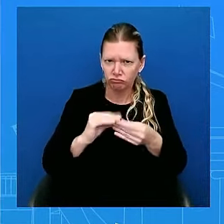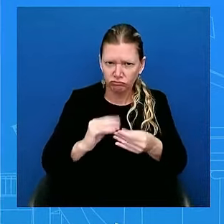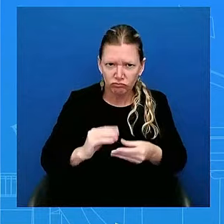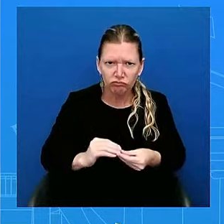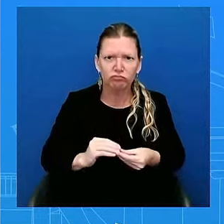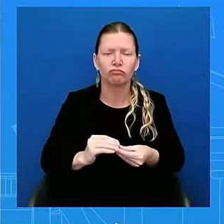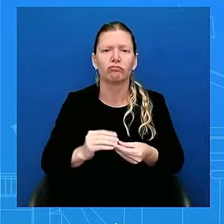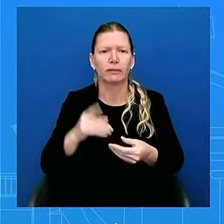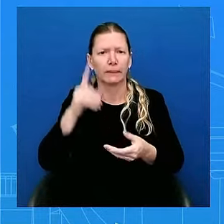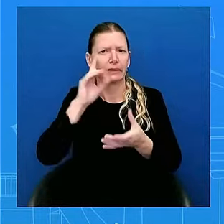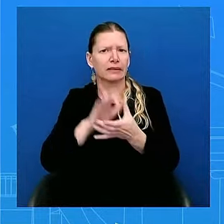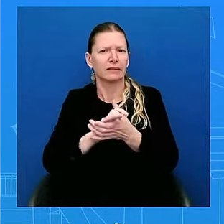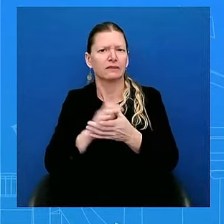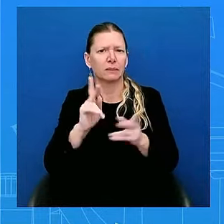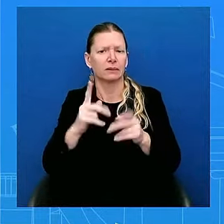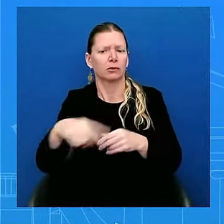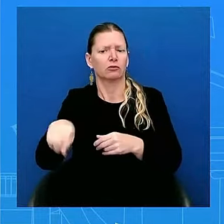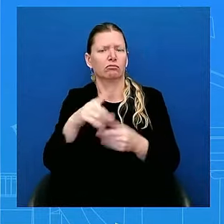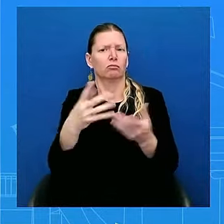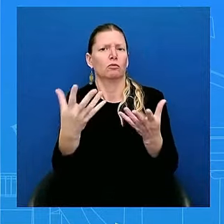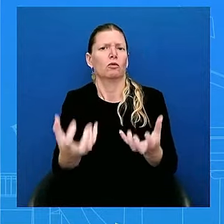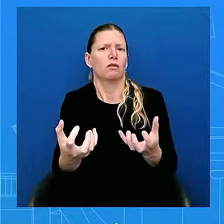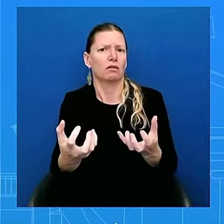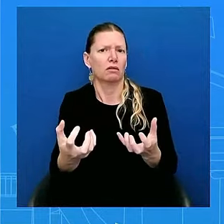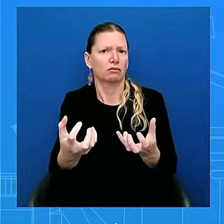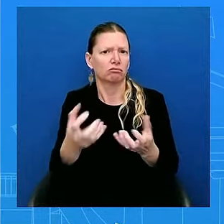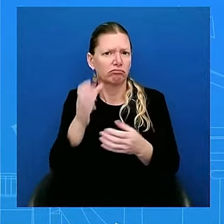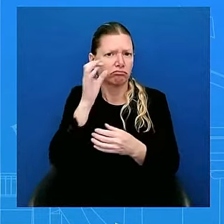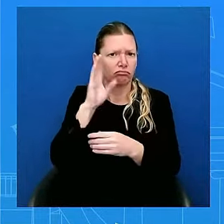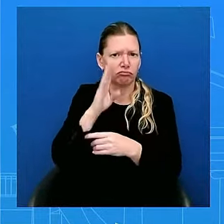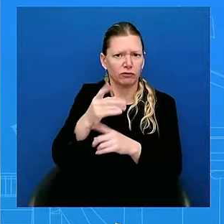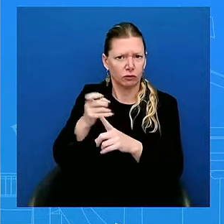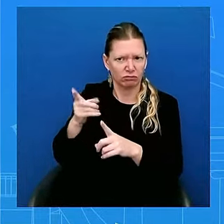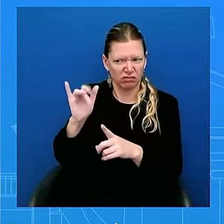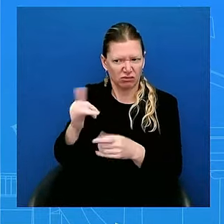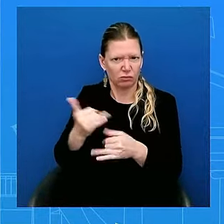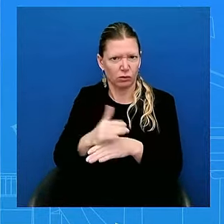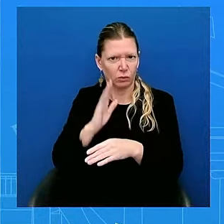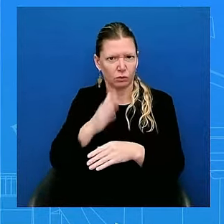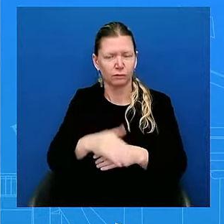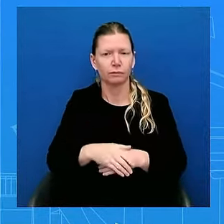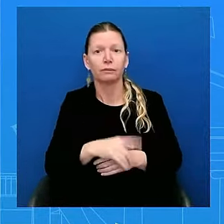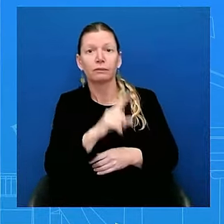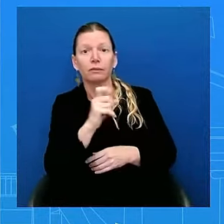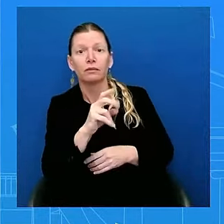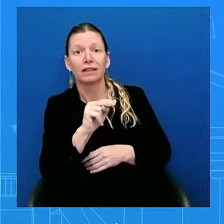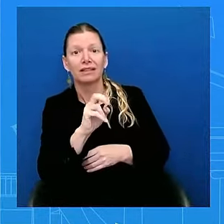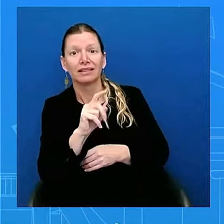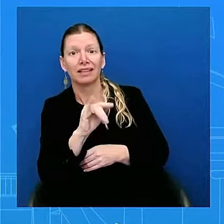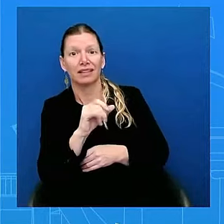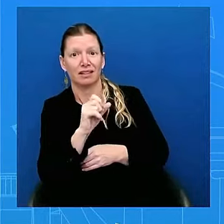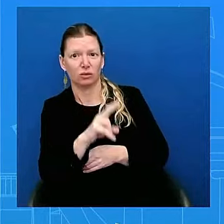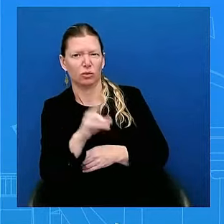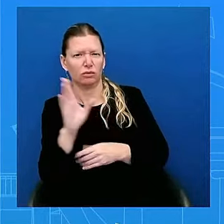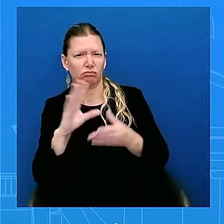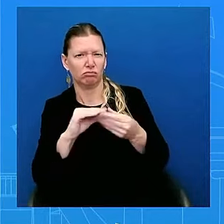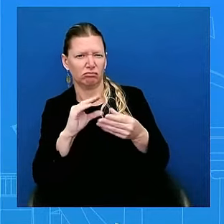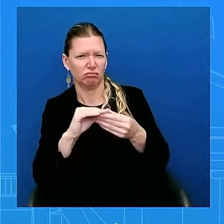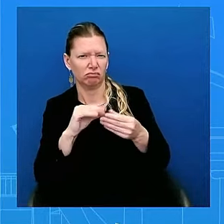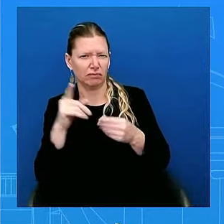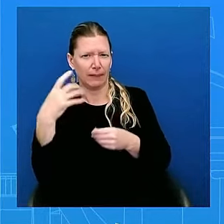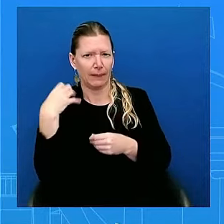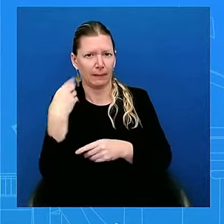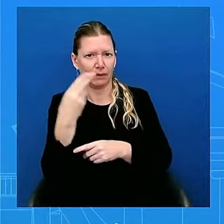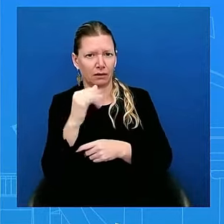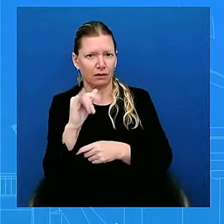Netanyahu's remarks on Capitol Hill. We've heard Republicans voicing serious criticism against the Vice